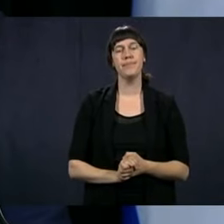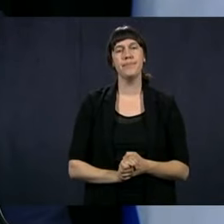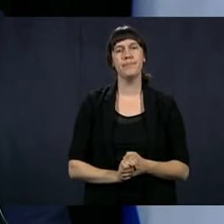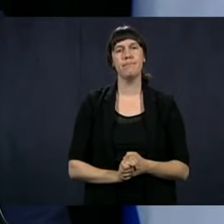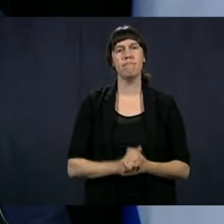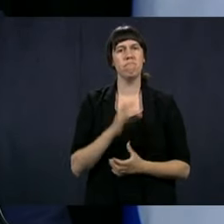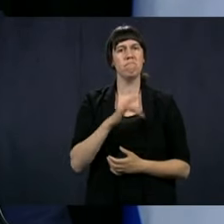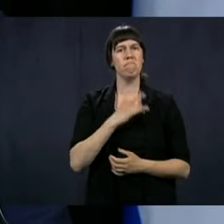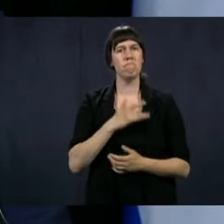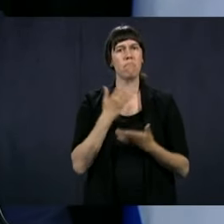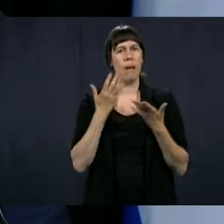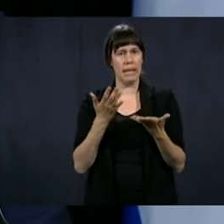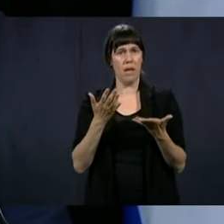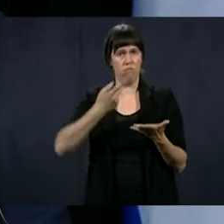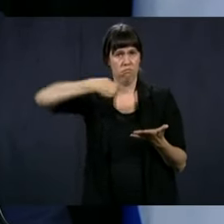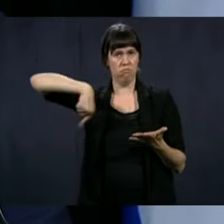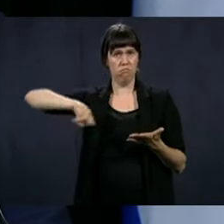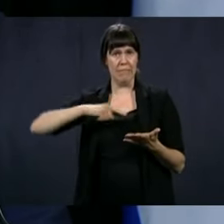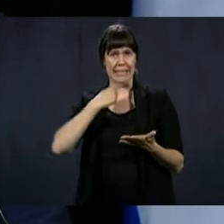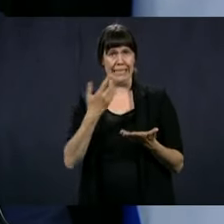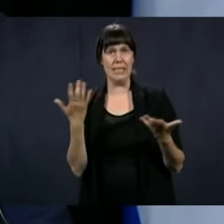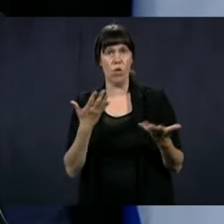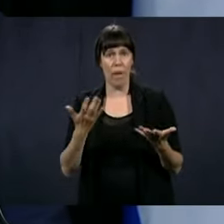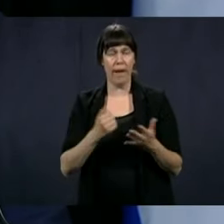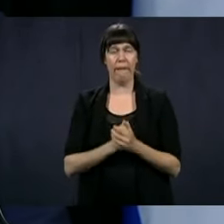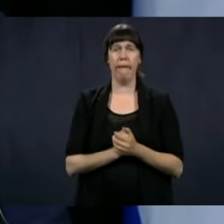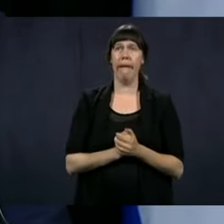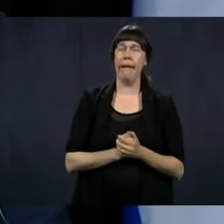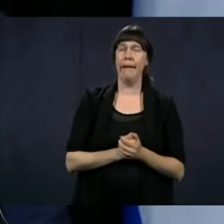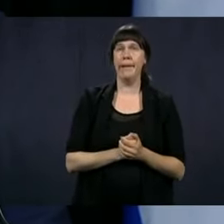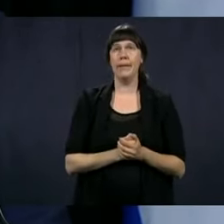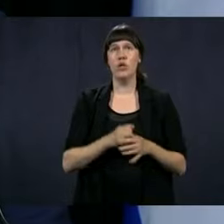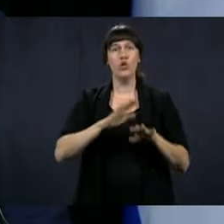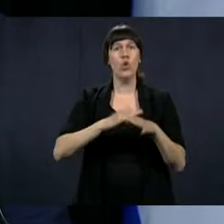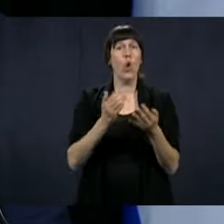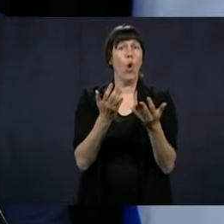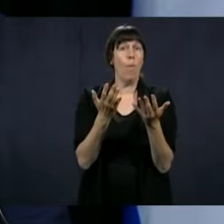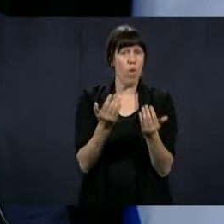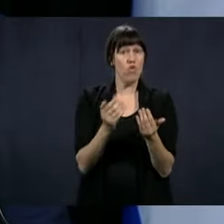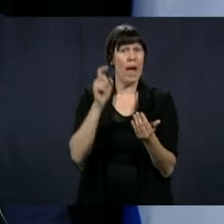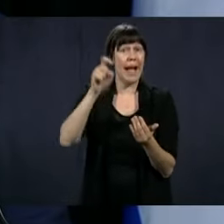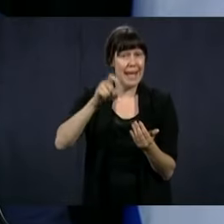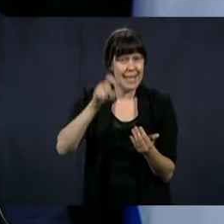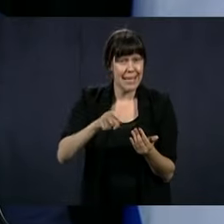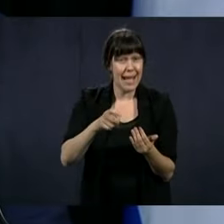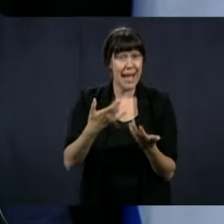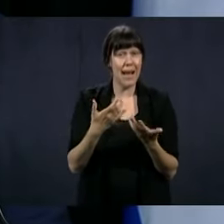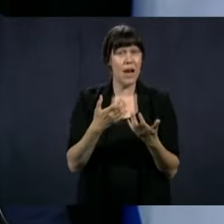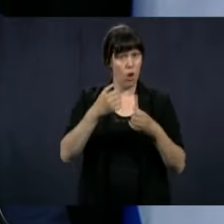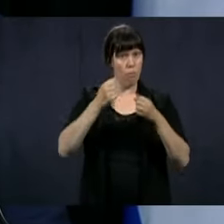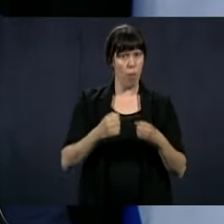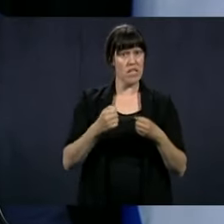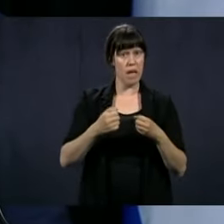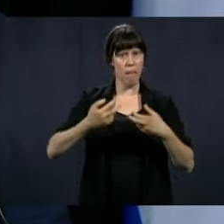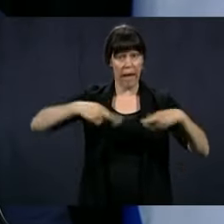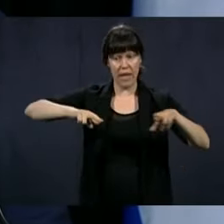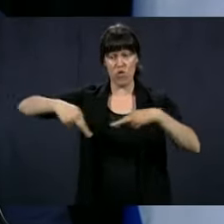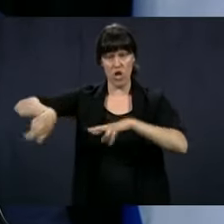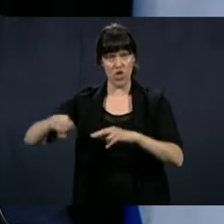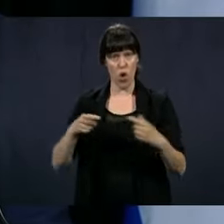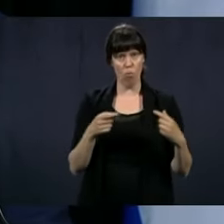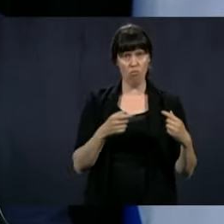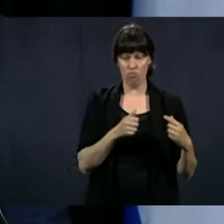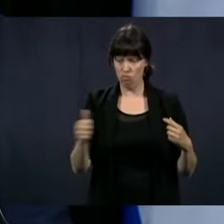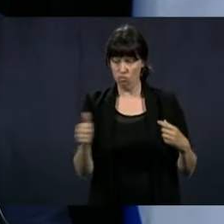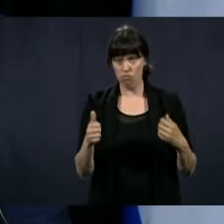that what we're saying right now is that for the more essential needs, we recommend that you